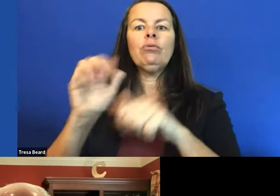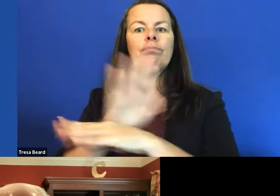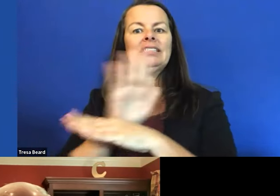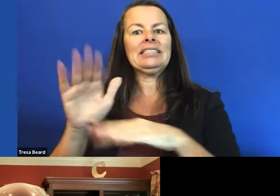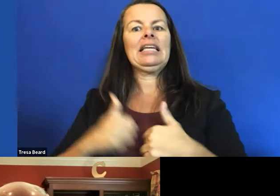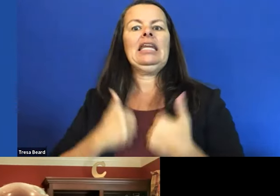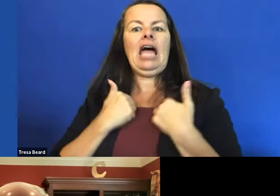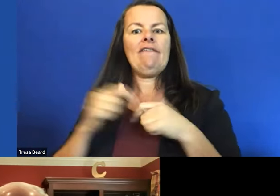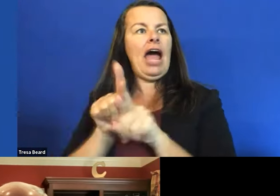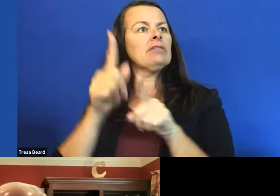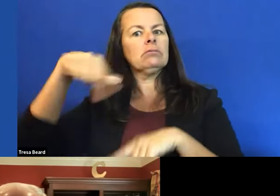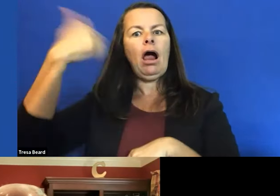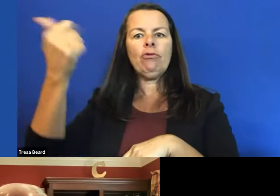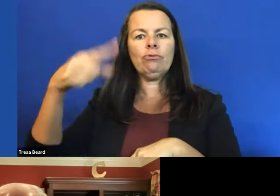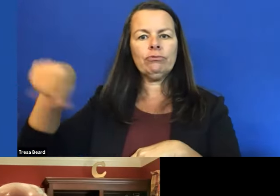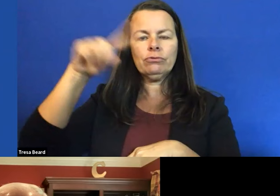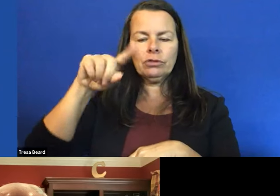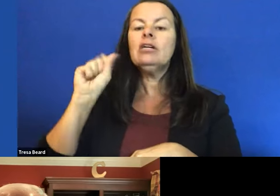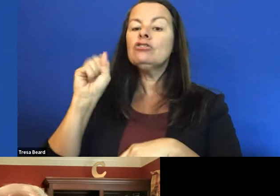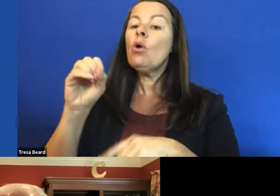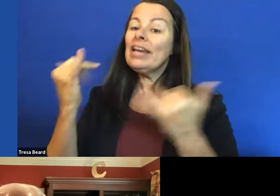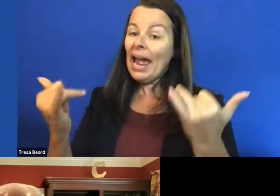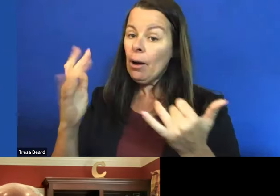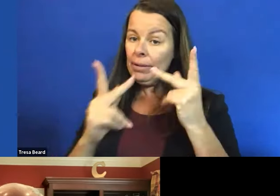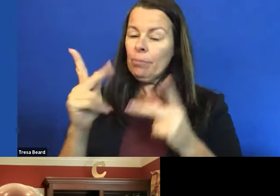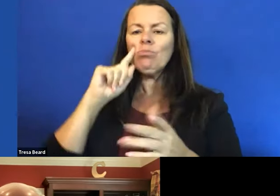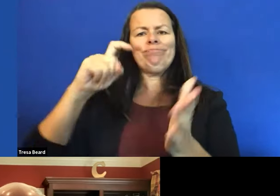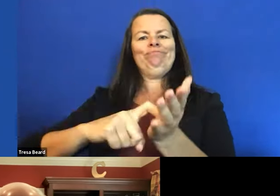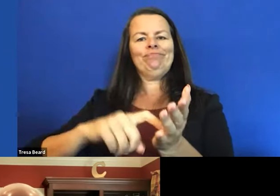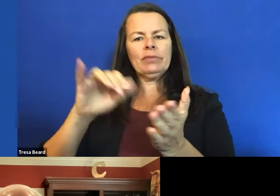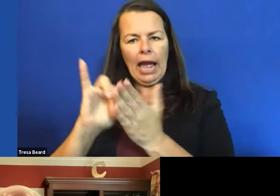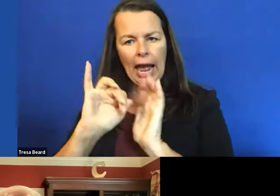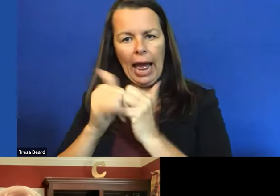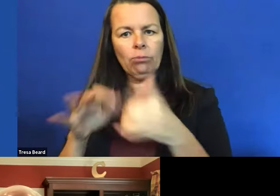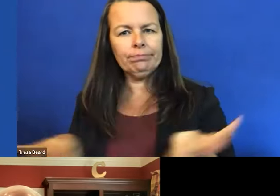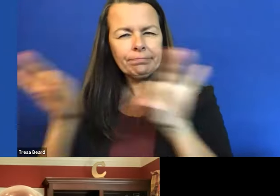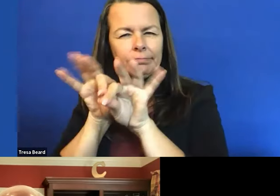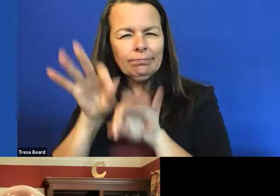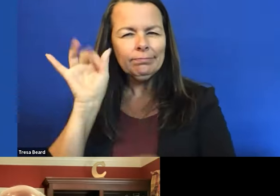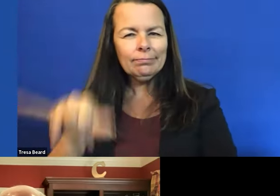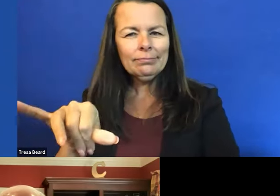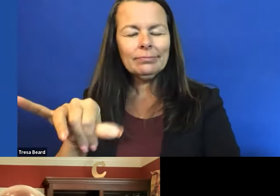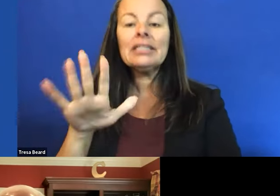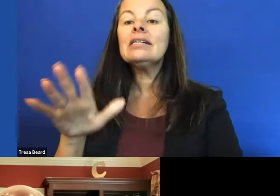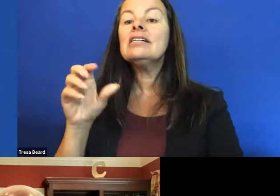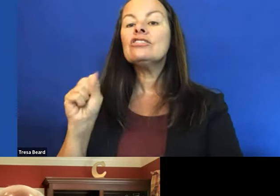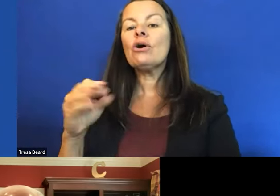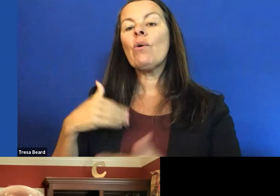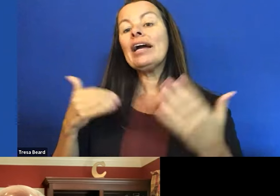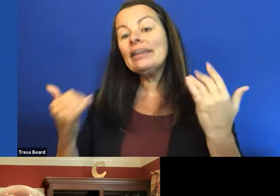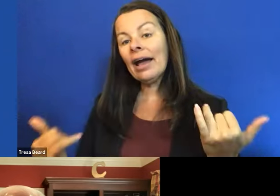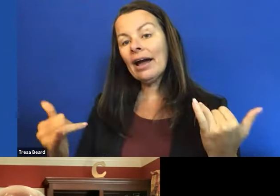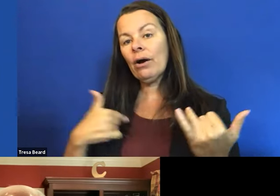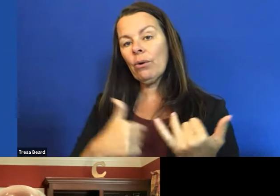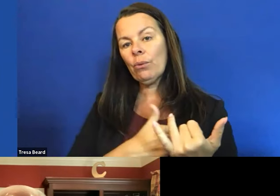it's people now realize how critical that is for us. And so we're now working to